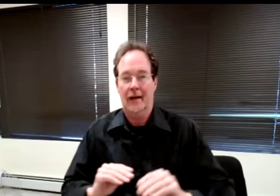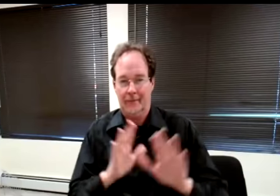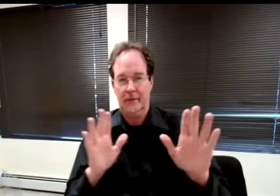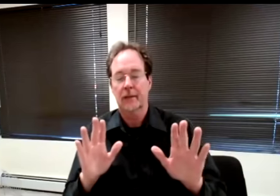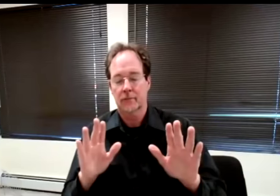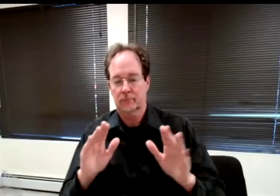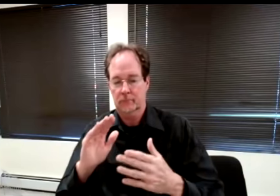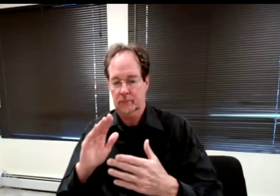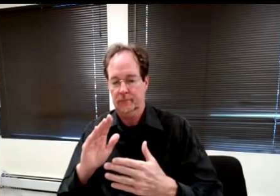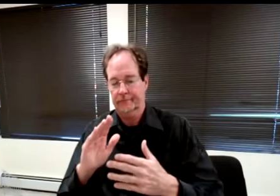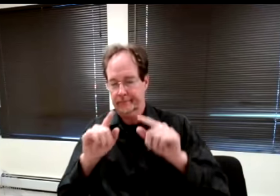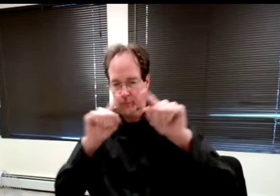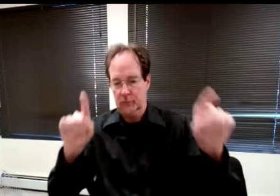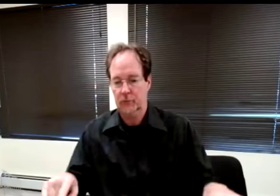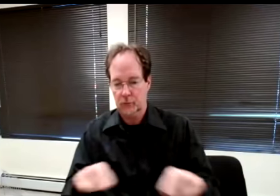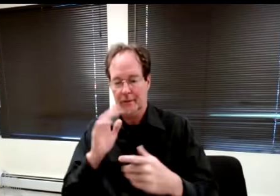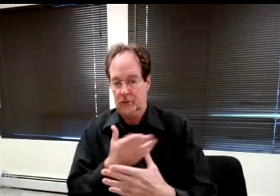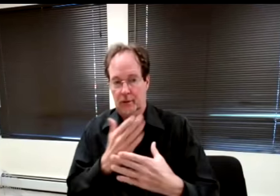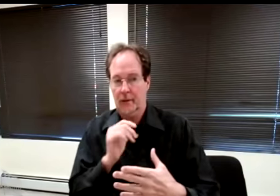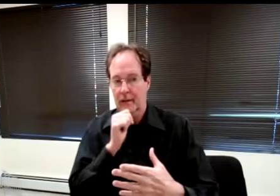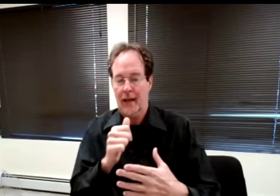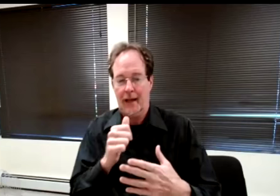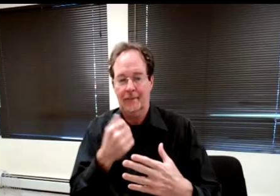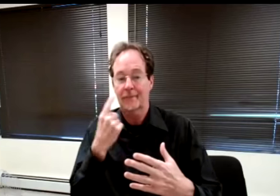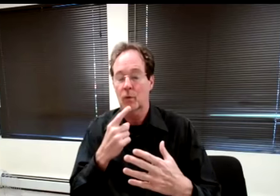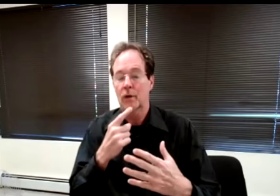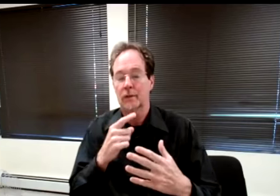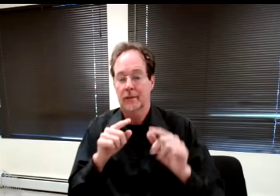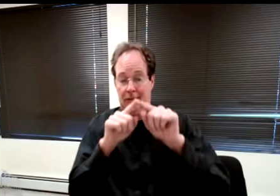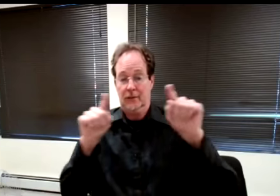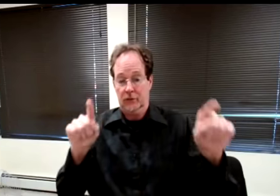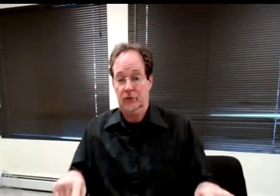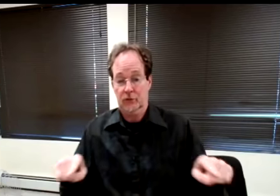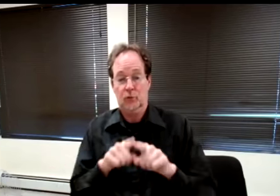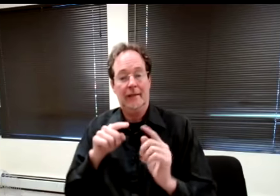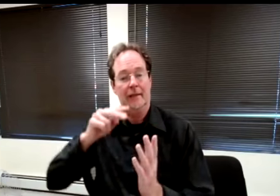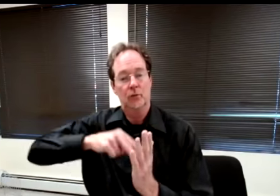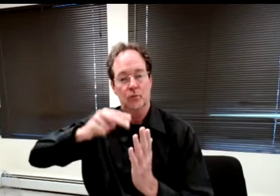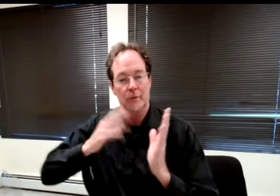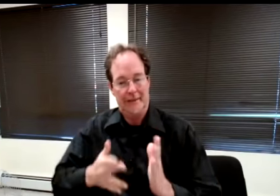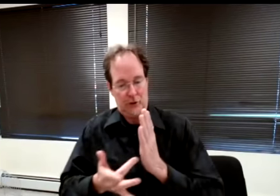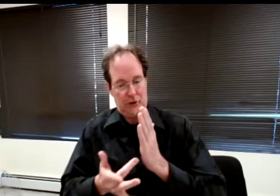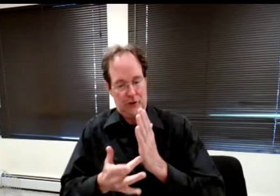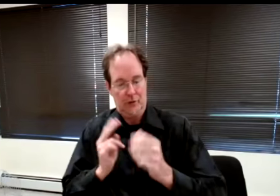sharing isn't available to screen reader users. Because it's an image.